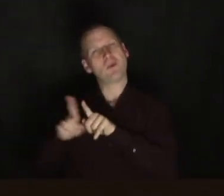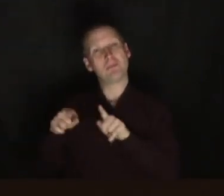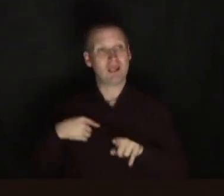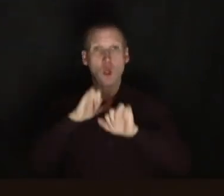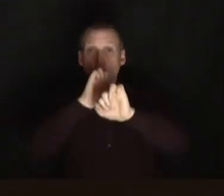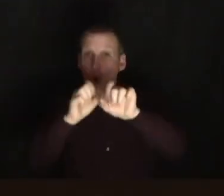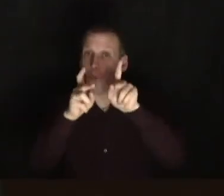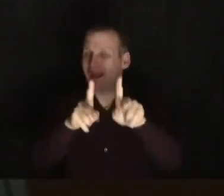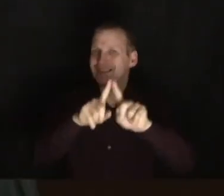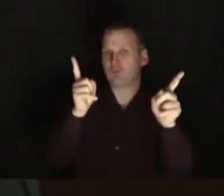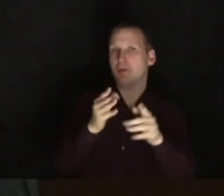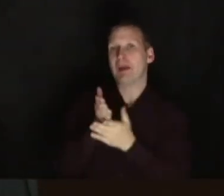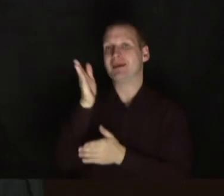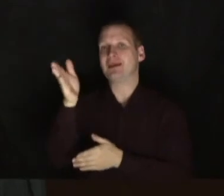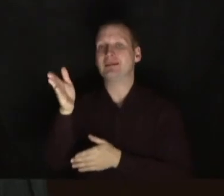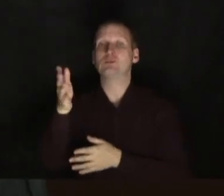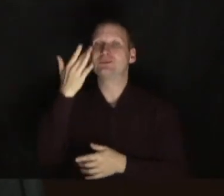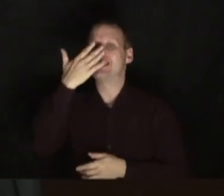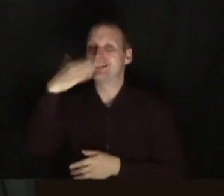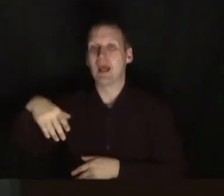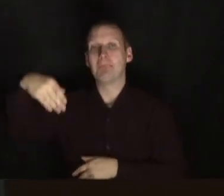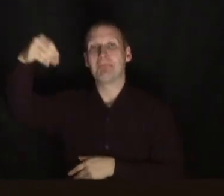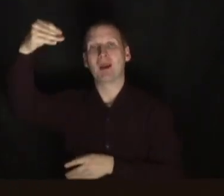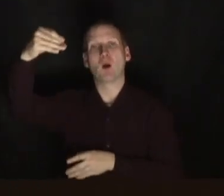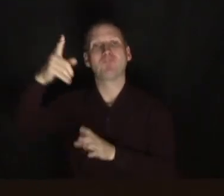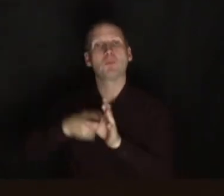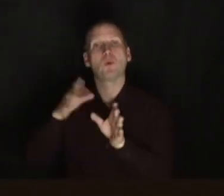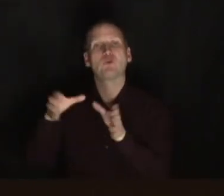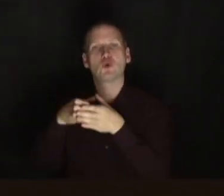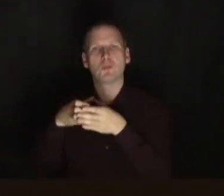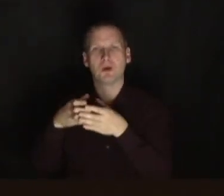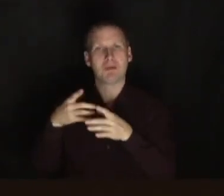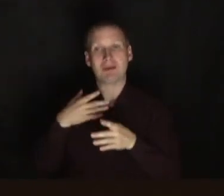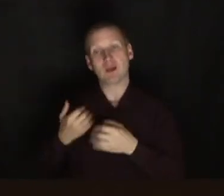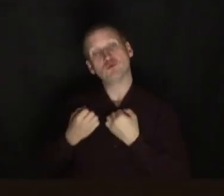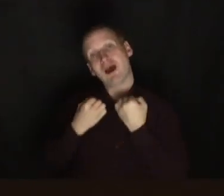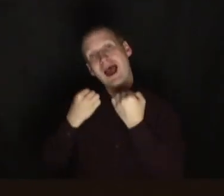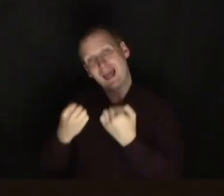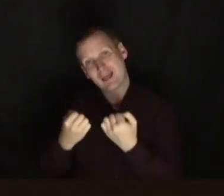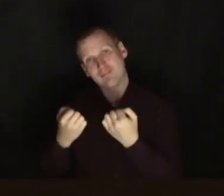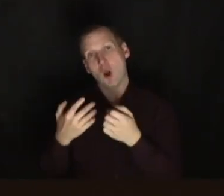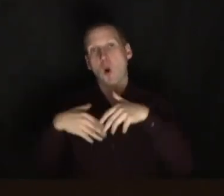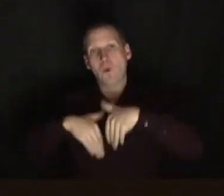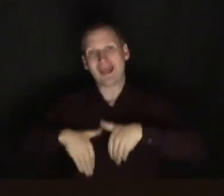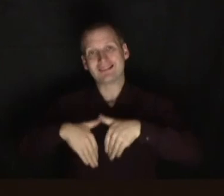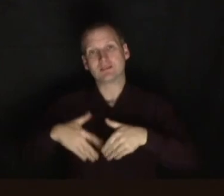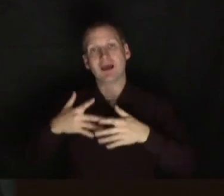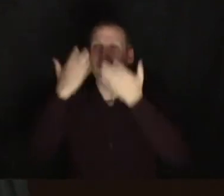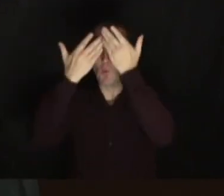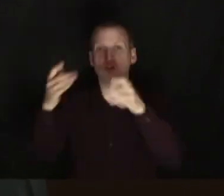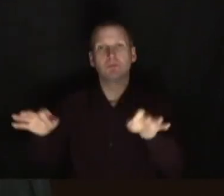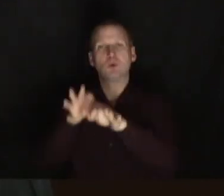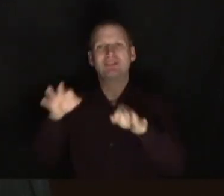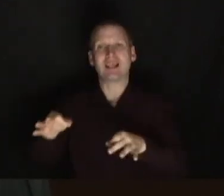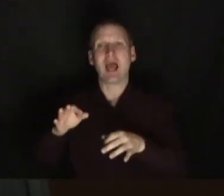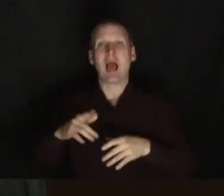different. It might be going to collect a teenager from youth group. Could you stick worship music on while you're there and while you're sat waiting in the car park and leave